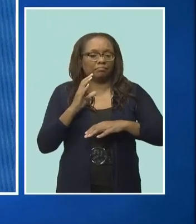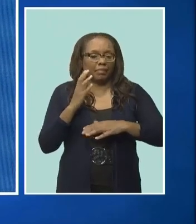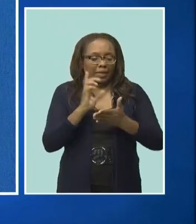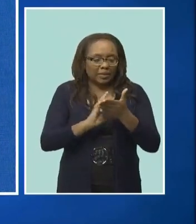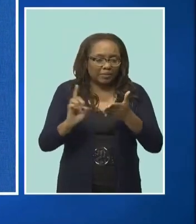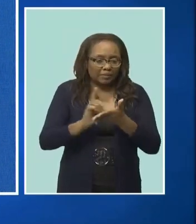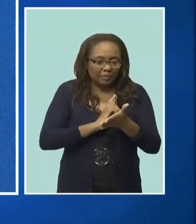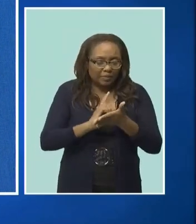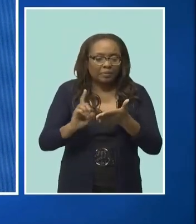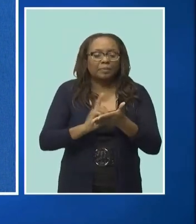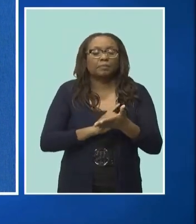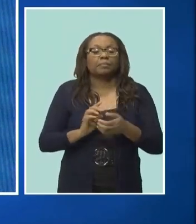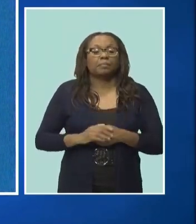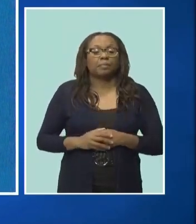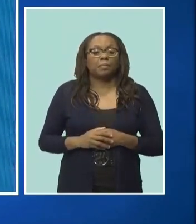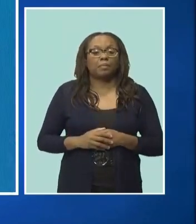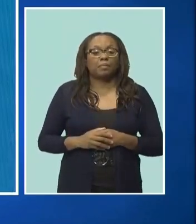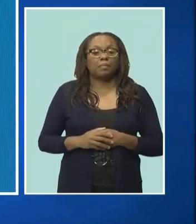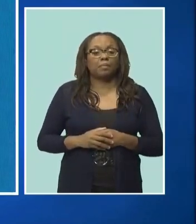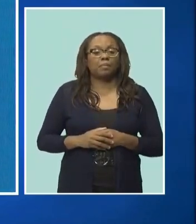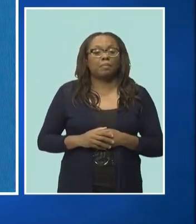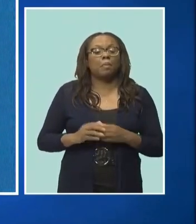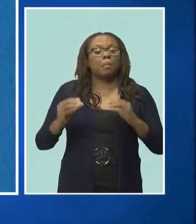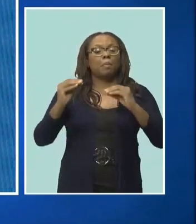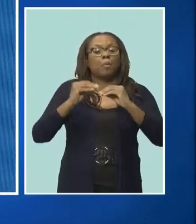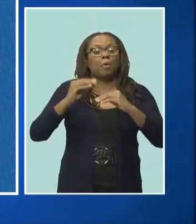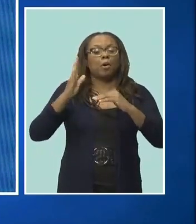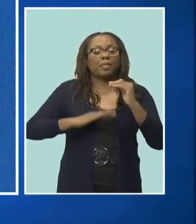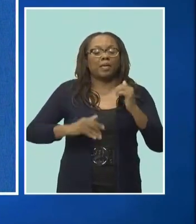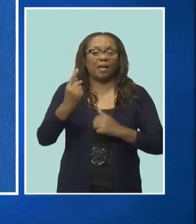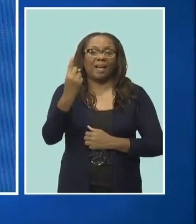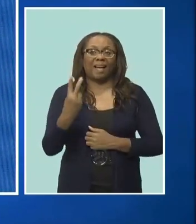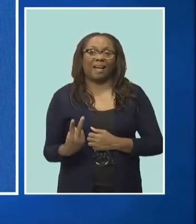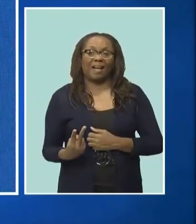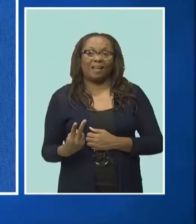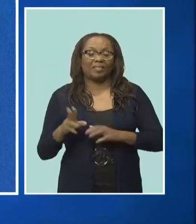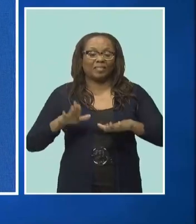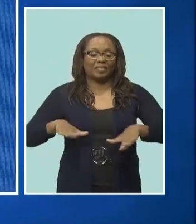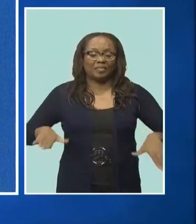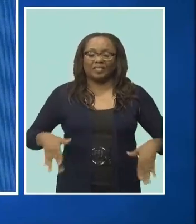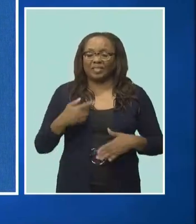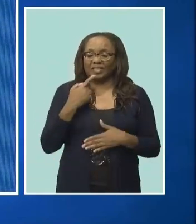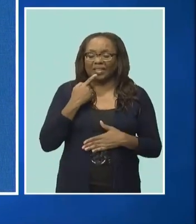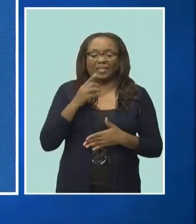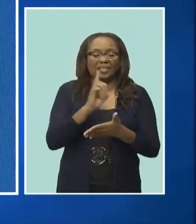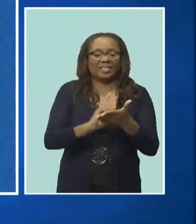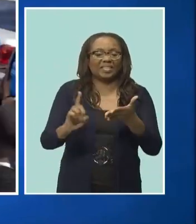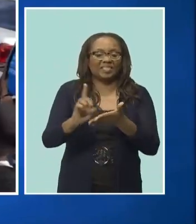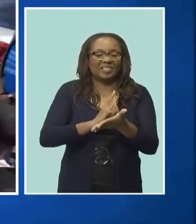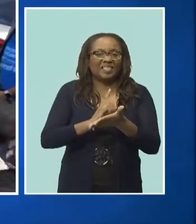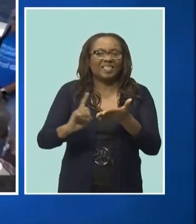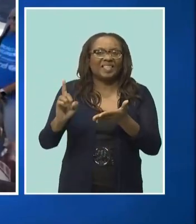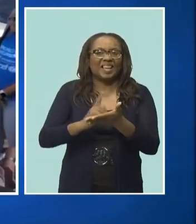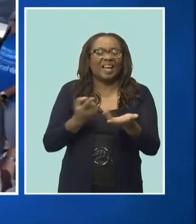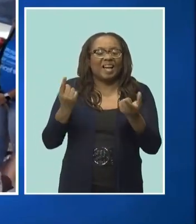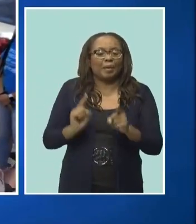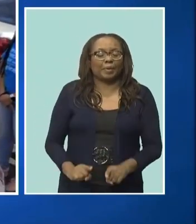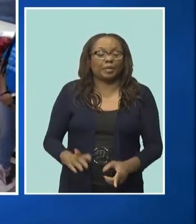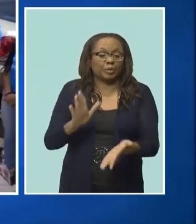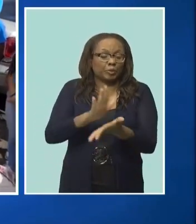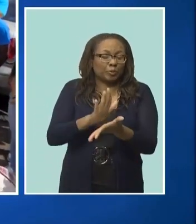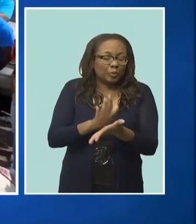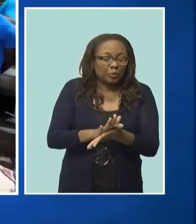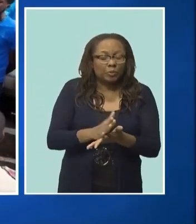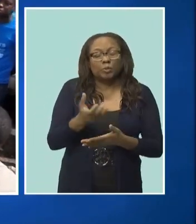said that this discrimination took place in school or your communities. Prime Minister Motley, before